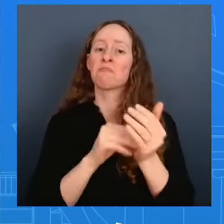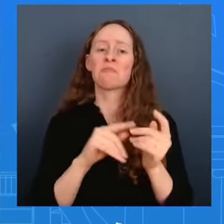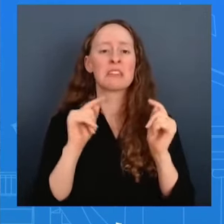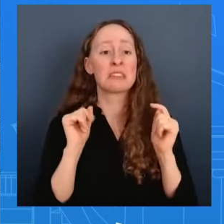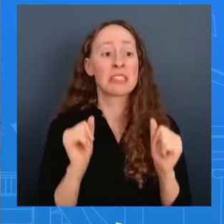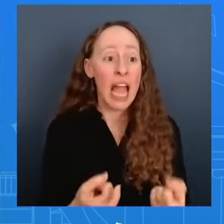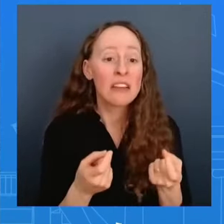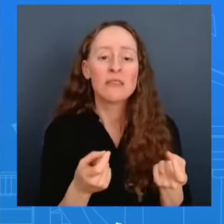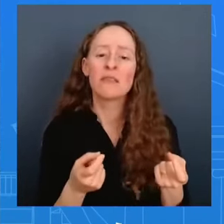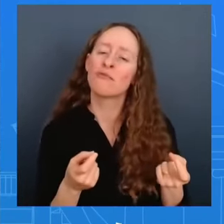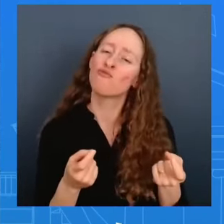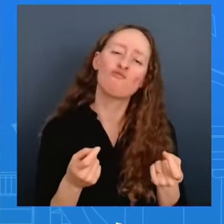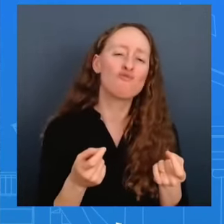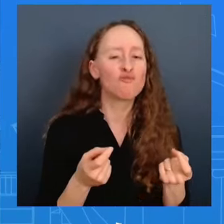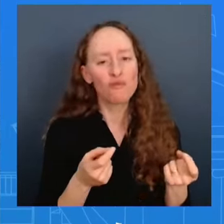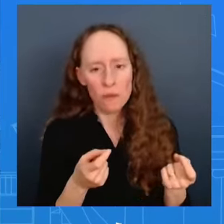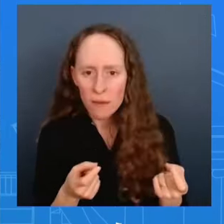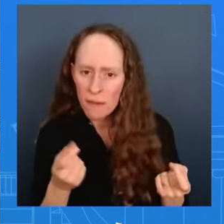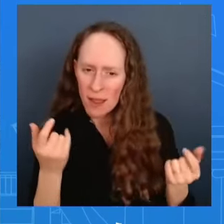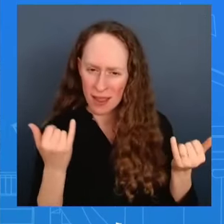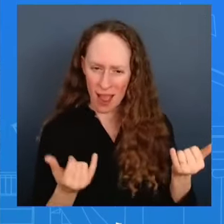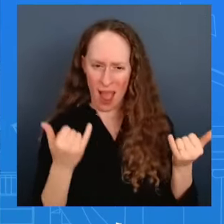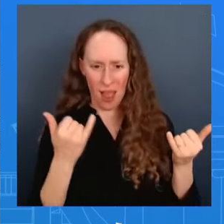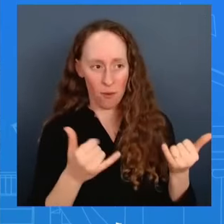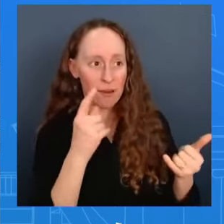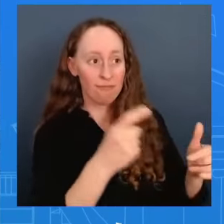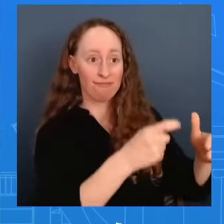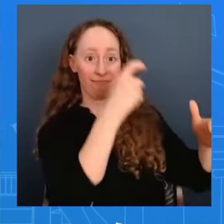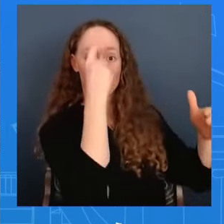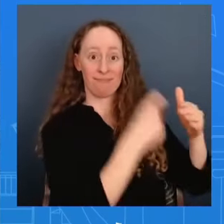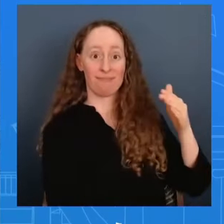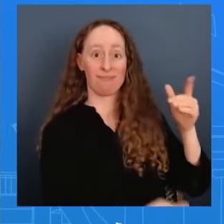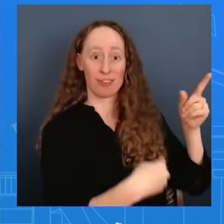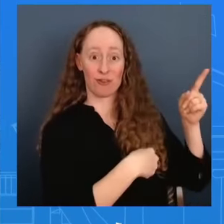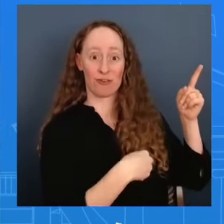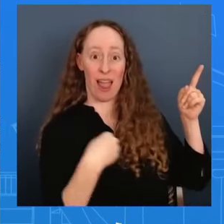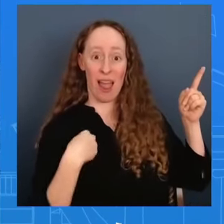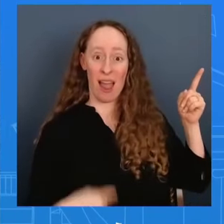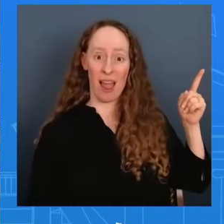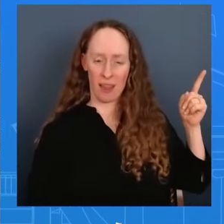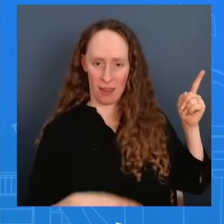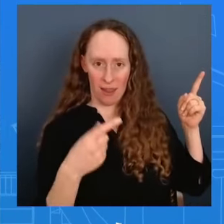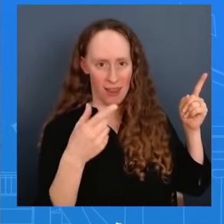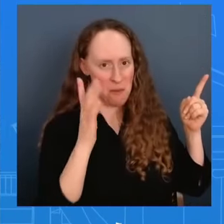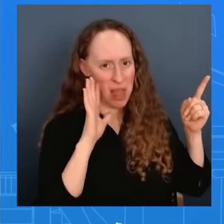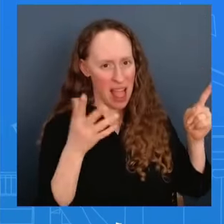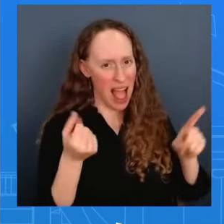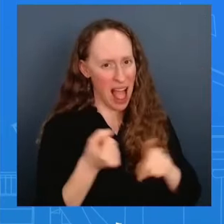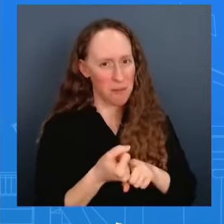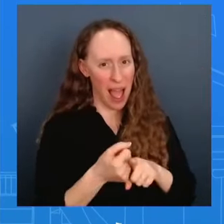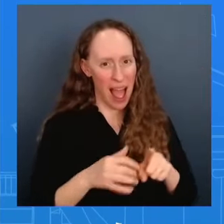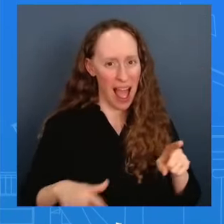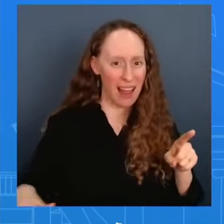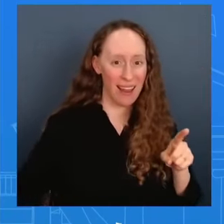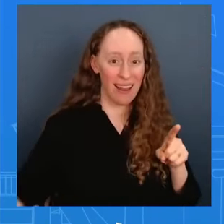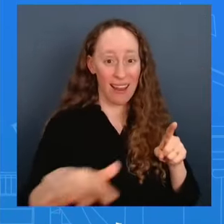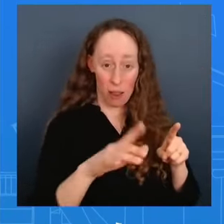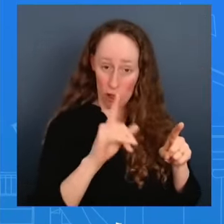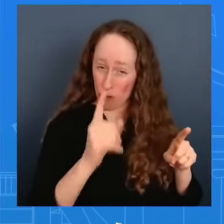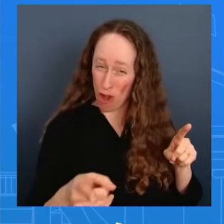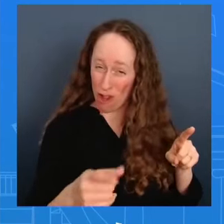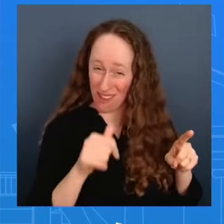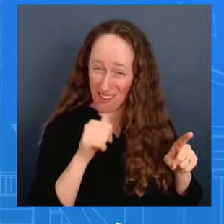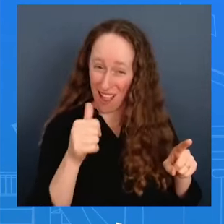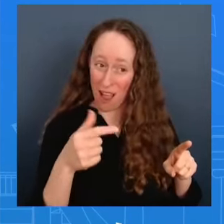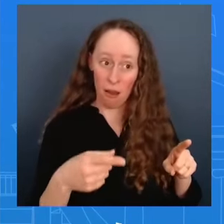commit that no american importer making less than 400 000 would see their cost go up so our commitment to americans are very clear